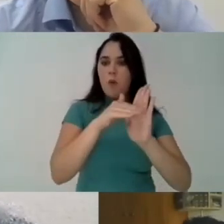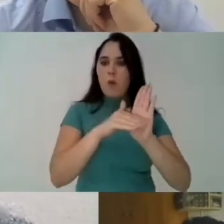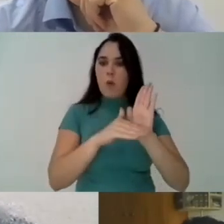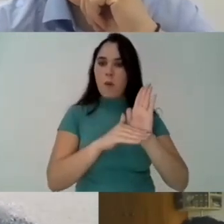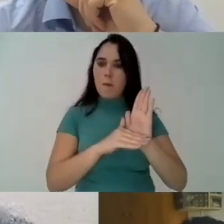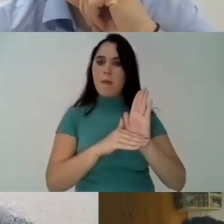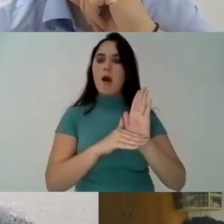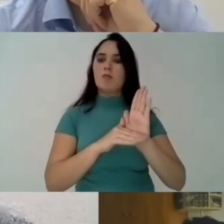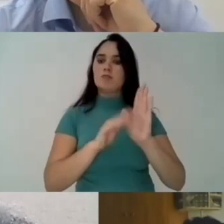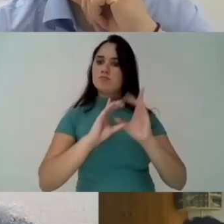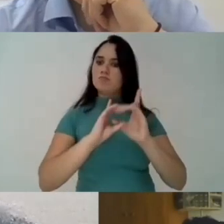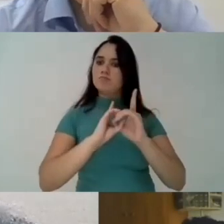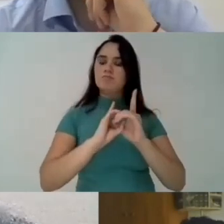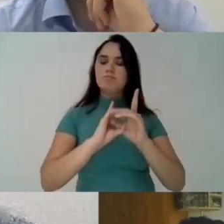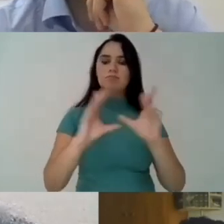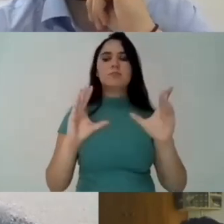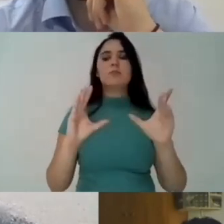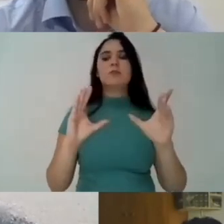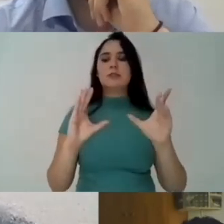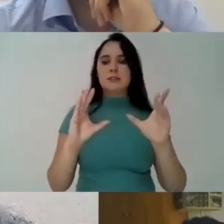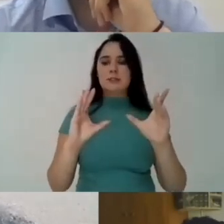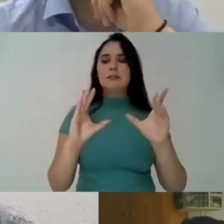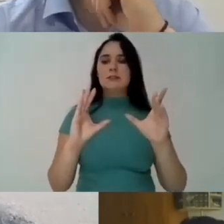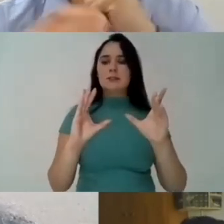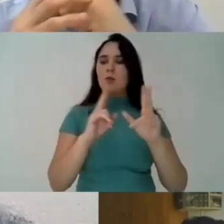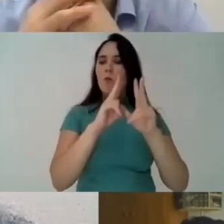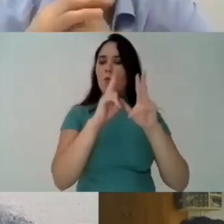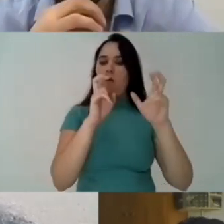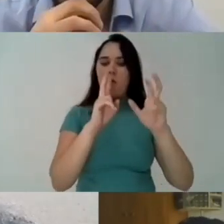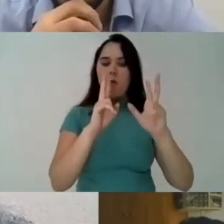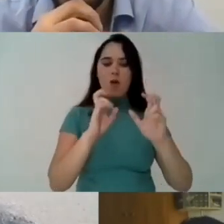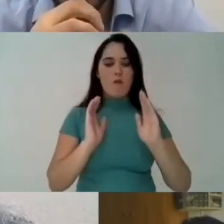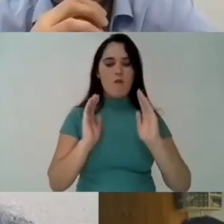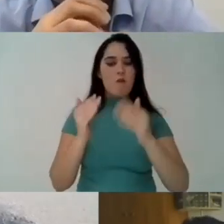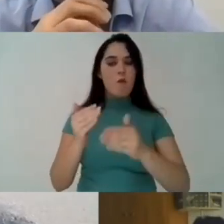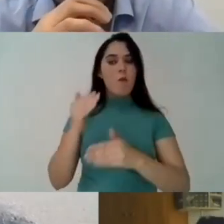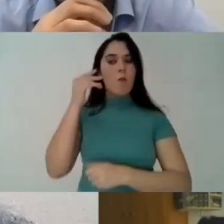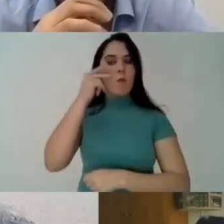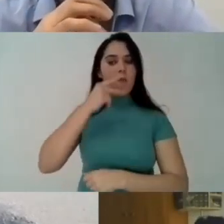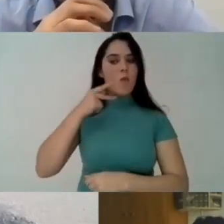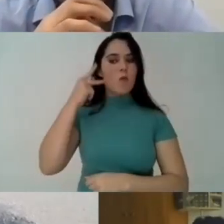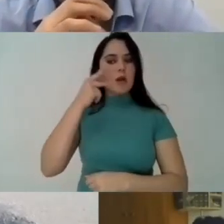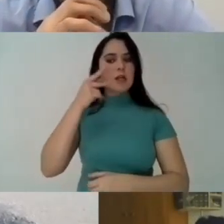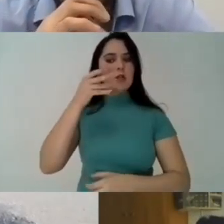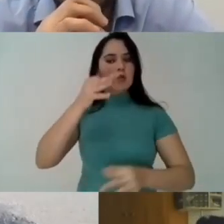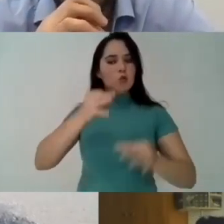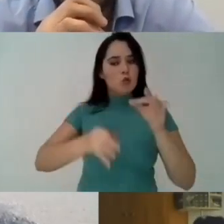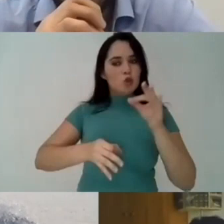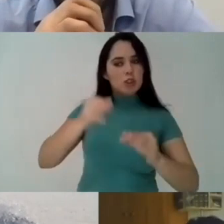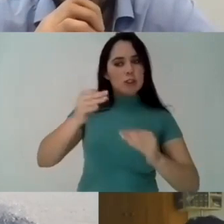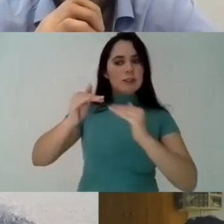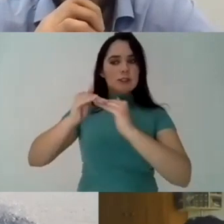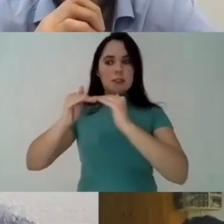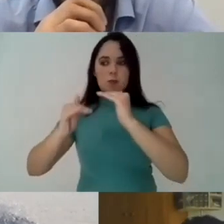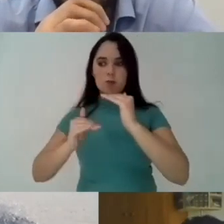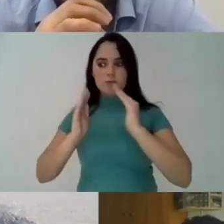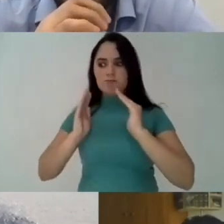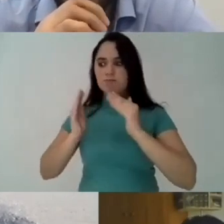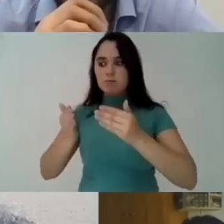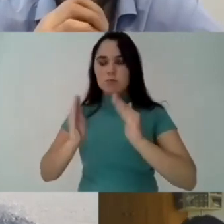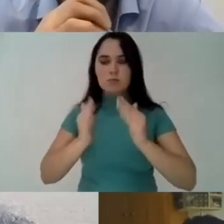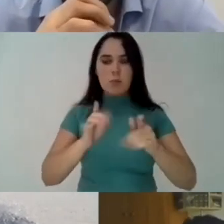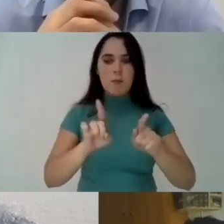and involved with the democratic agenda a political democratic